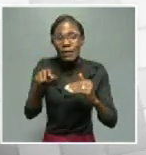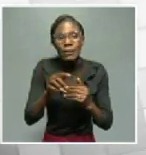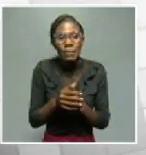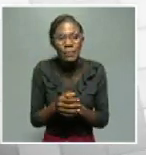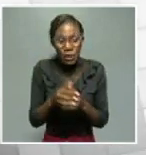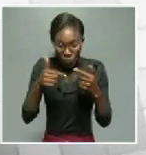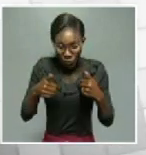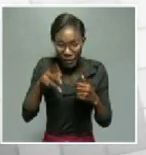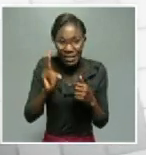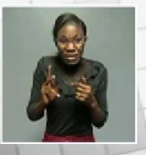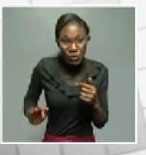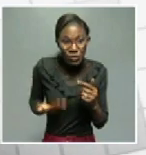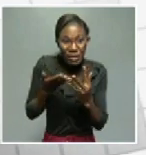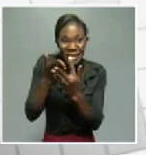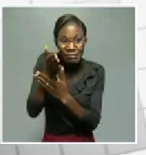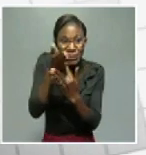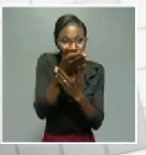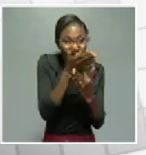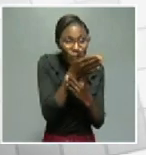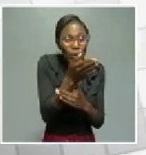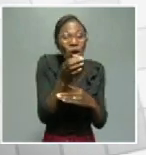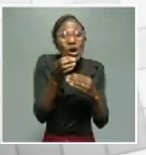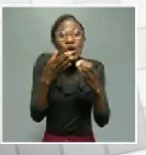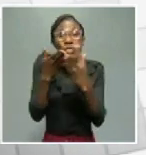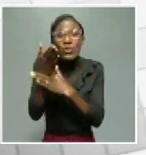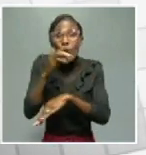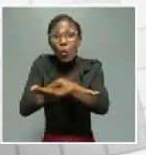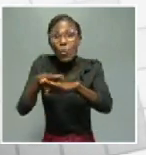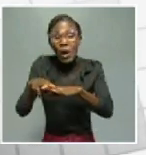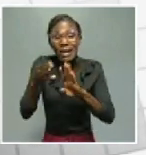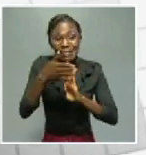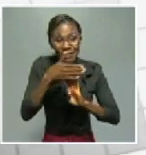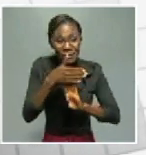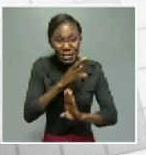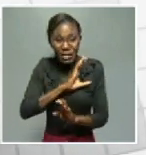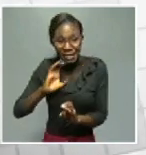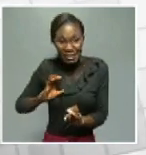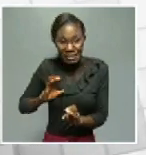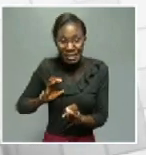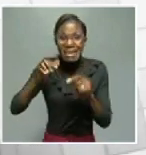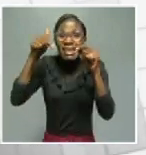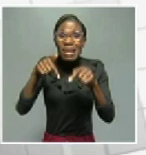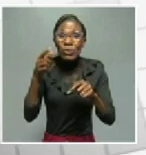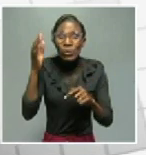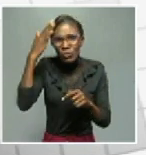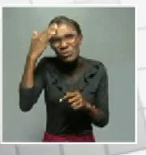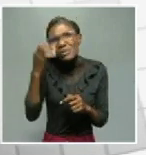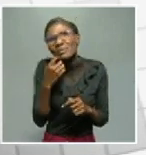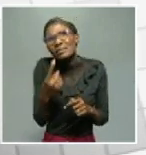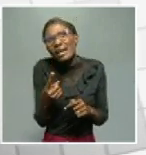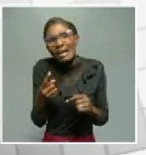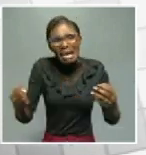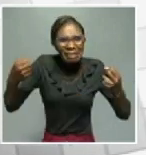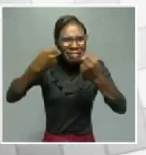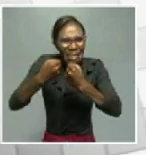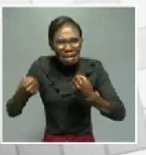we had a successful meeting with the National Road Safety Council. You might be aware that the road carnage, the accidents that are